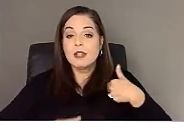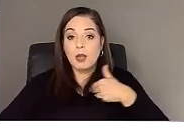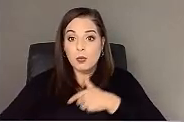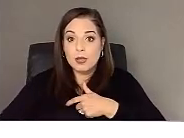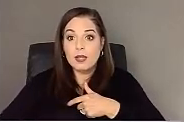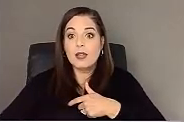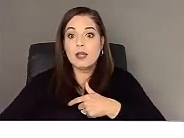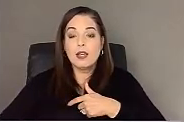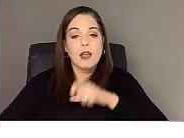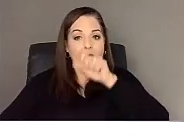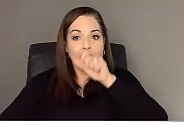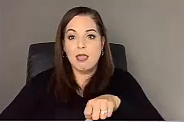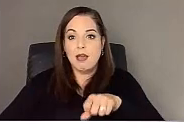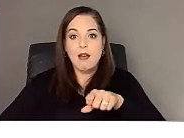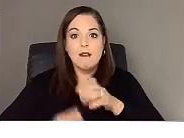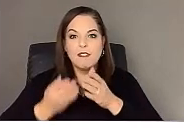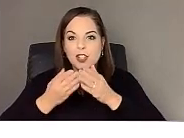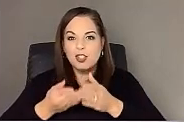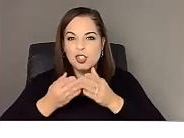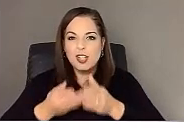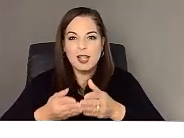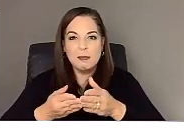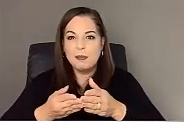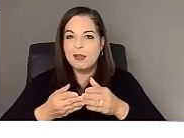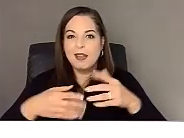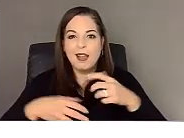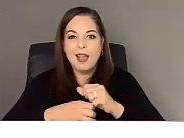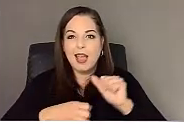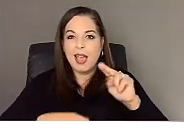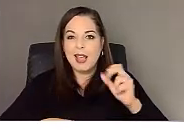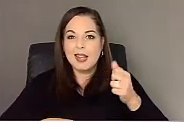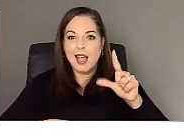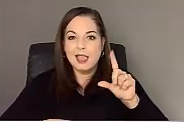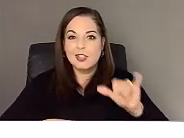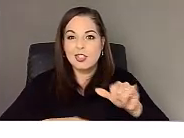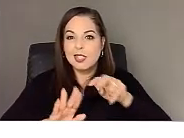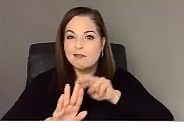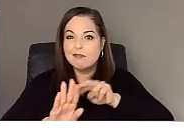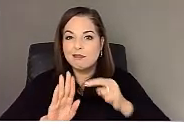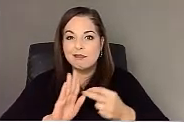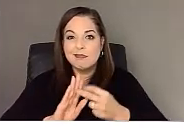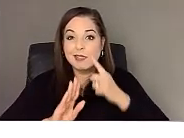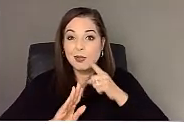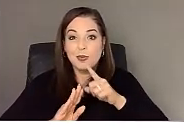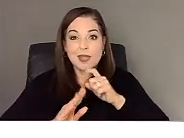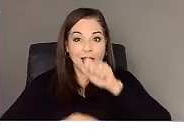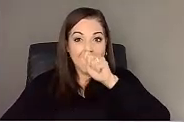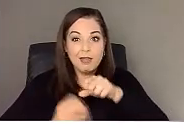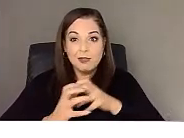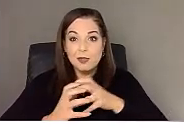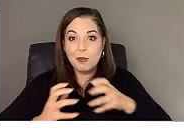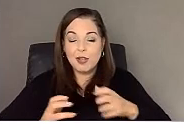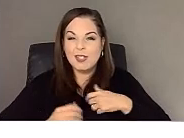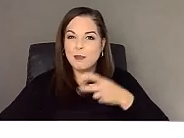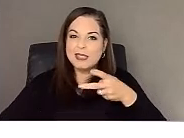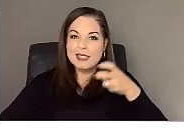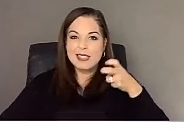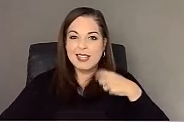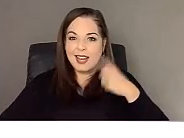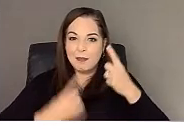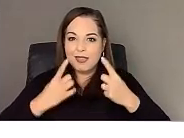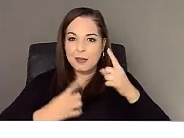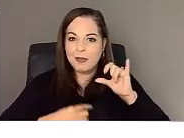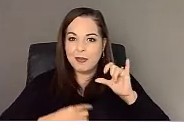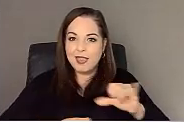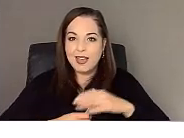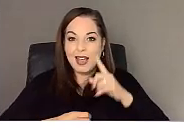I love the ship analogy so much Sequoia. And so I'm just, I'm going to steal it now. And thinking about that, like, you know, I think